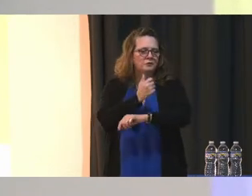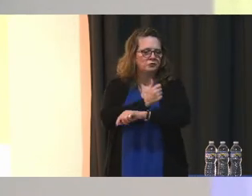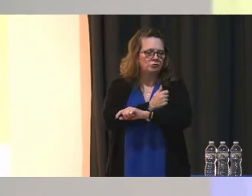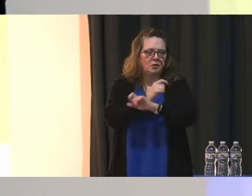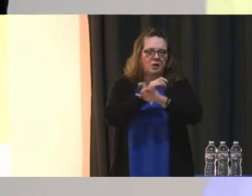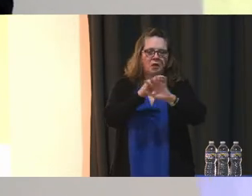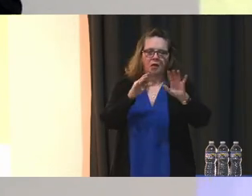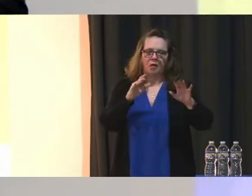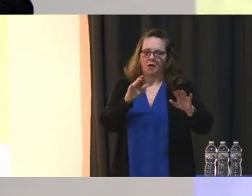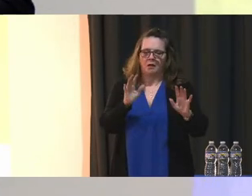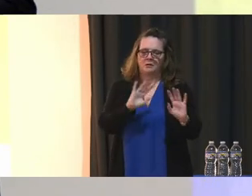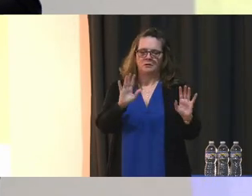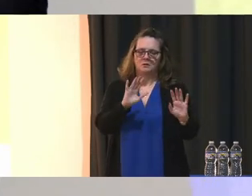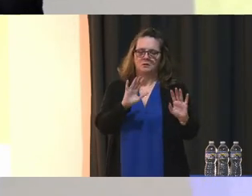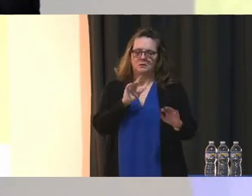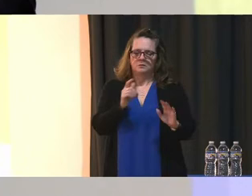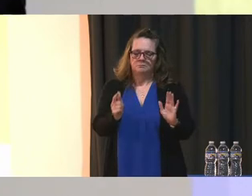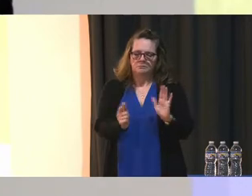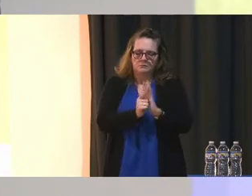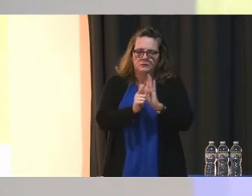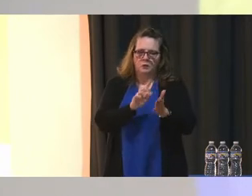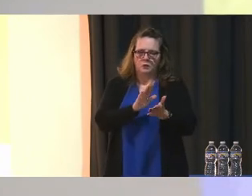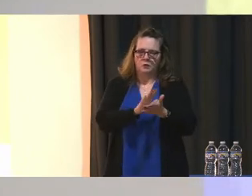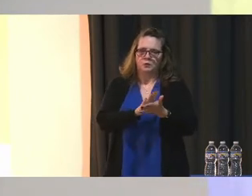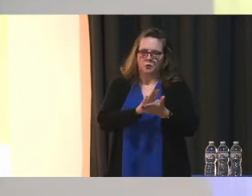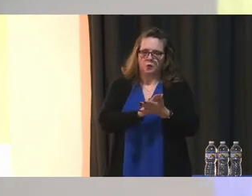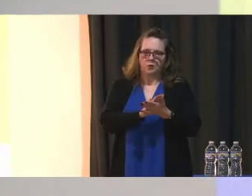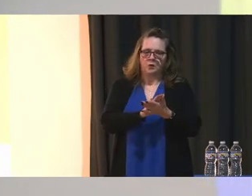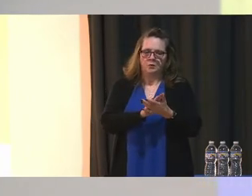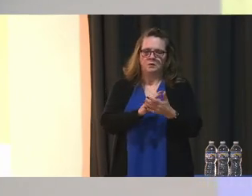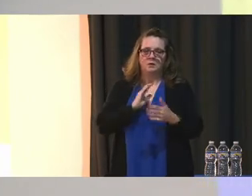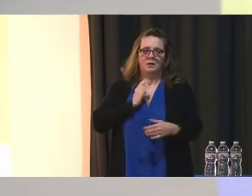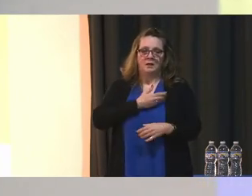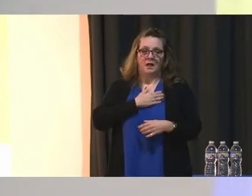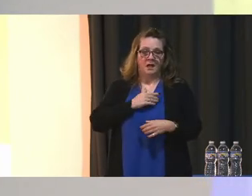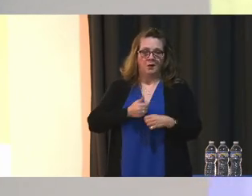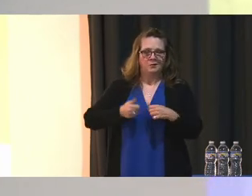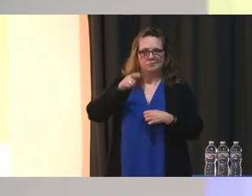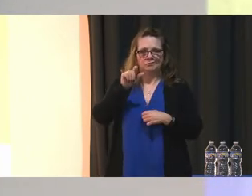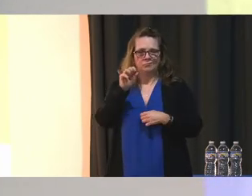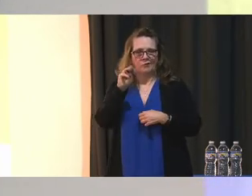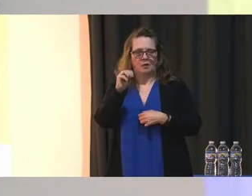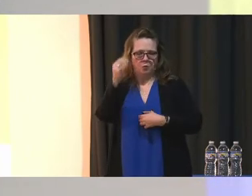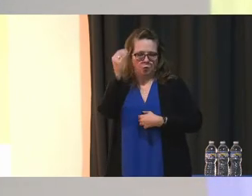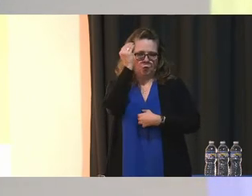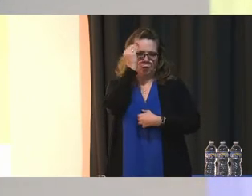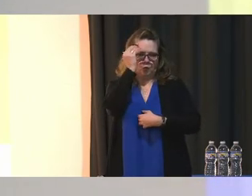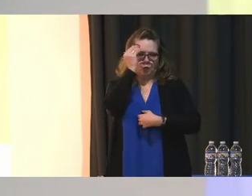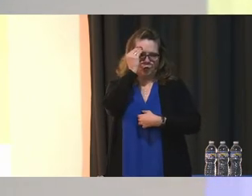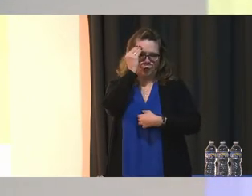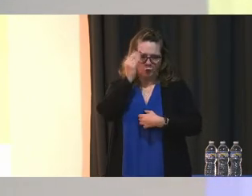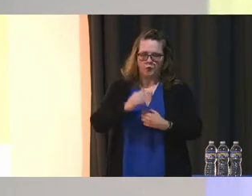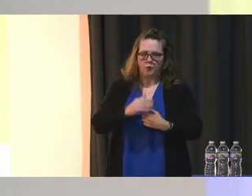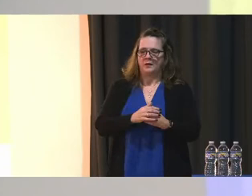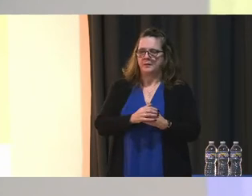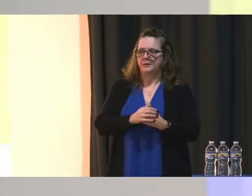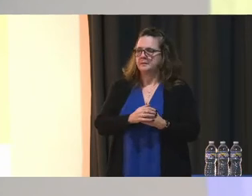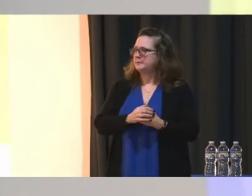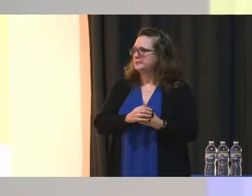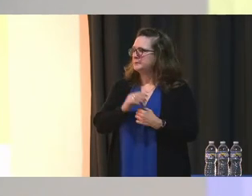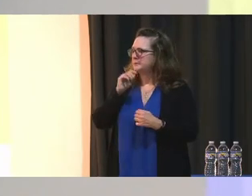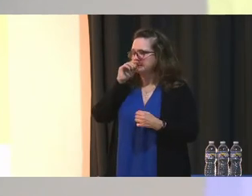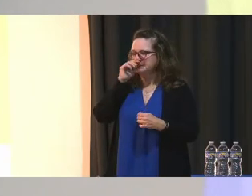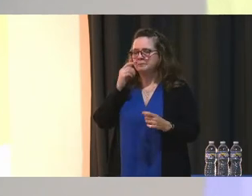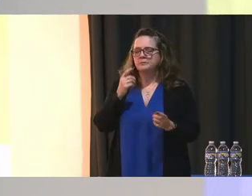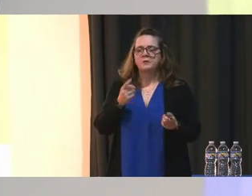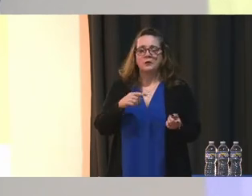back to ensuring that our administration is aware We can, I'd like for her, if you don't mind, taking down